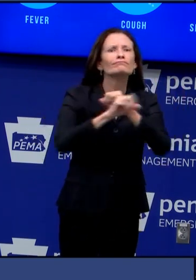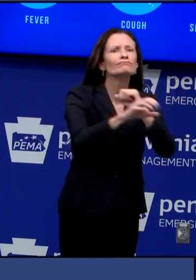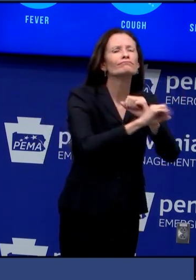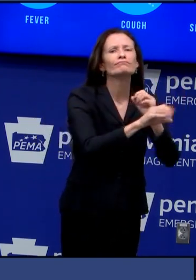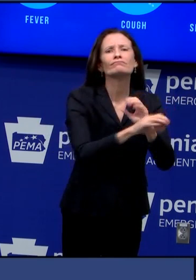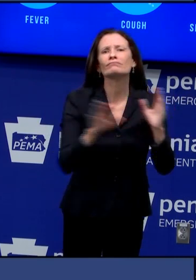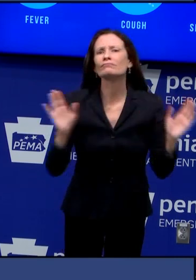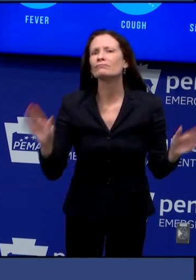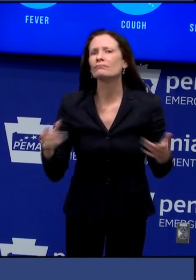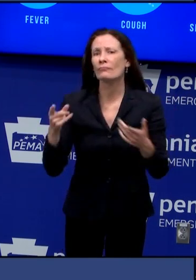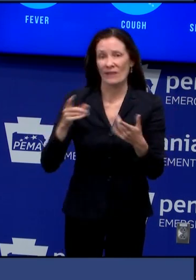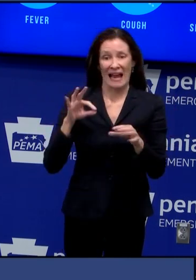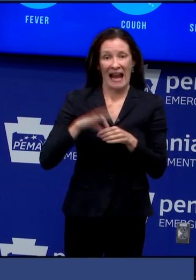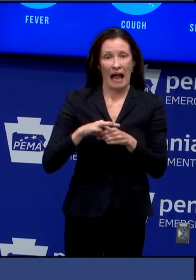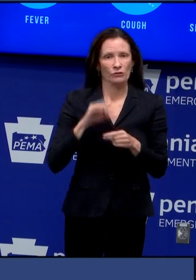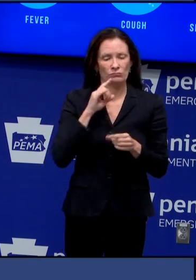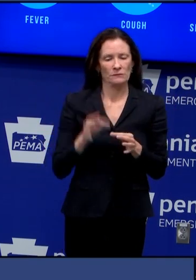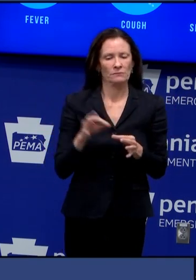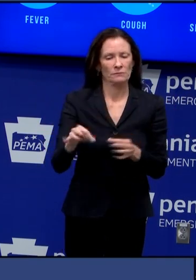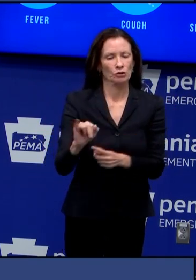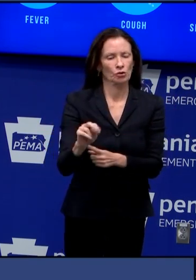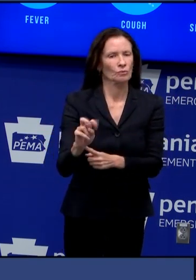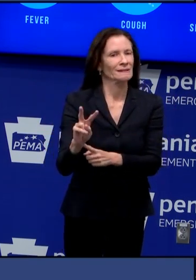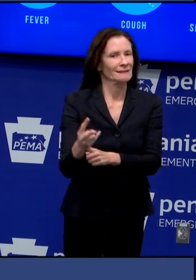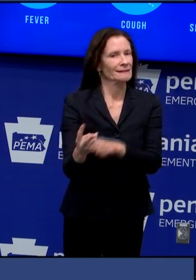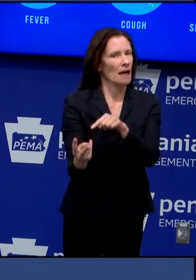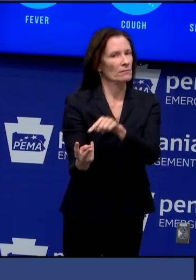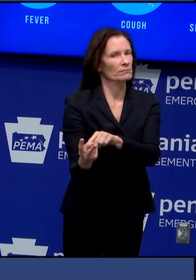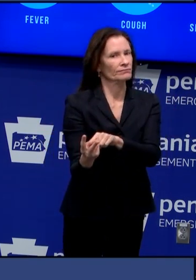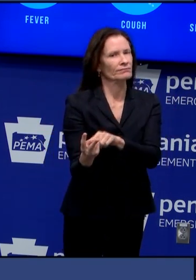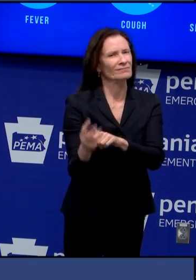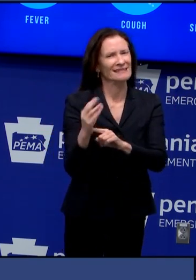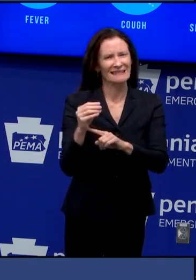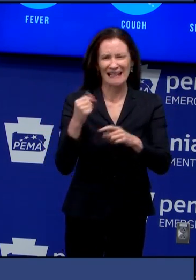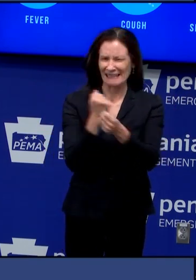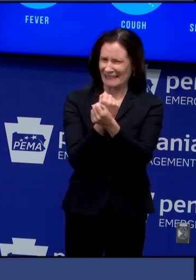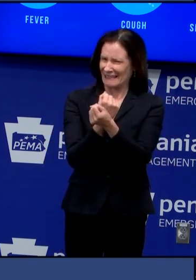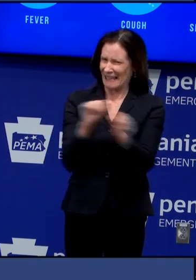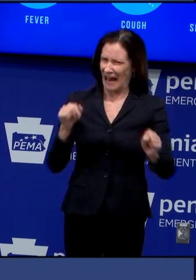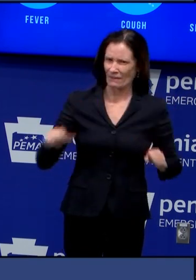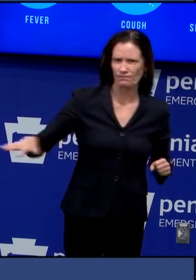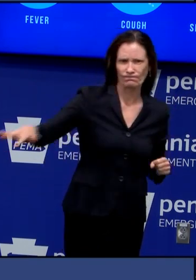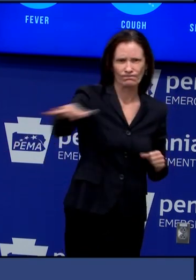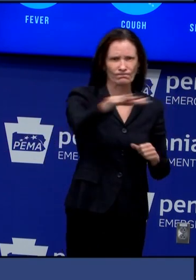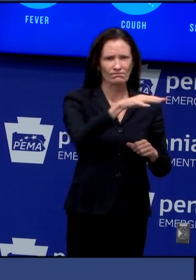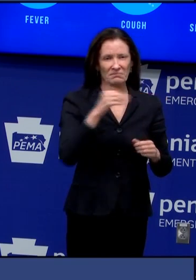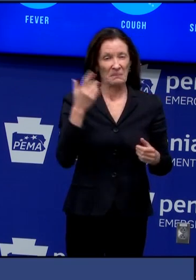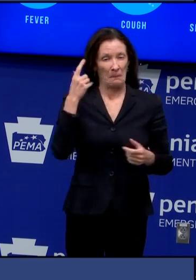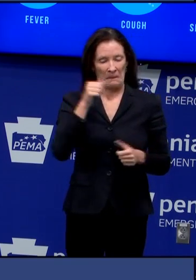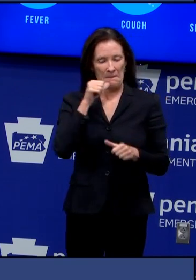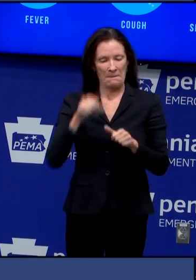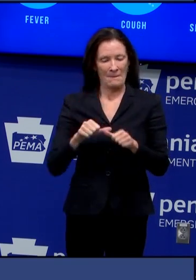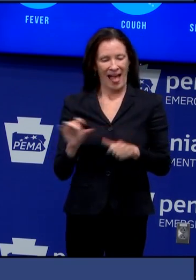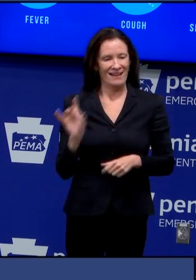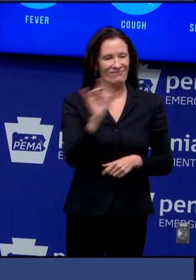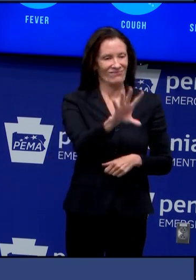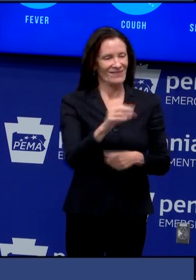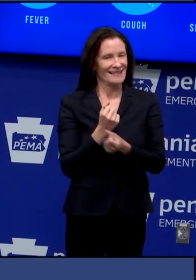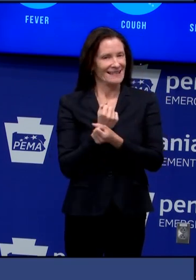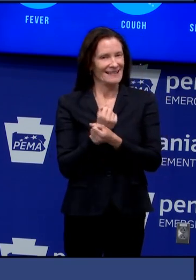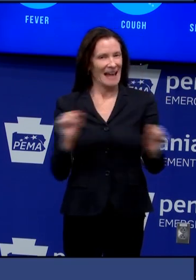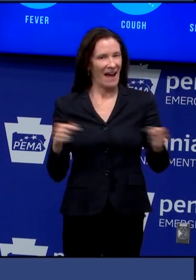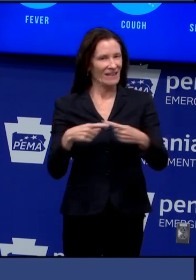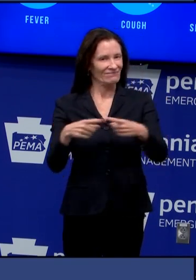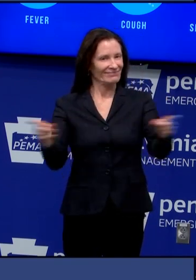but also urge the safe secure and easy option of vote by mail over the last month we have